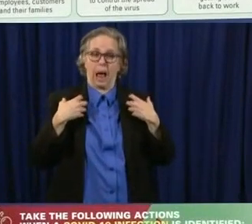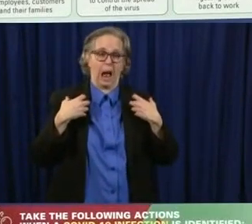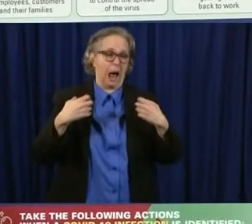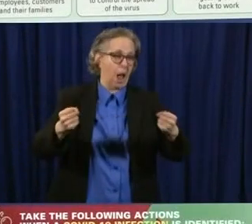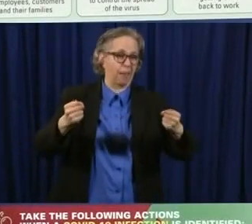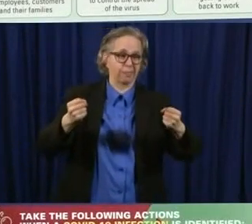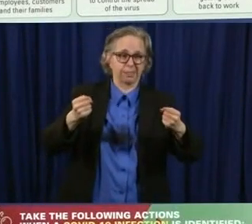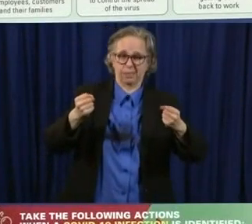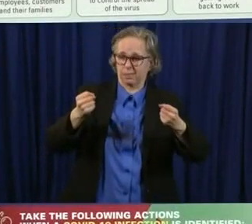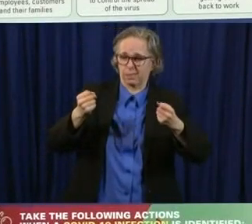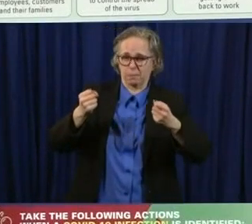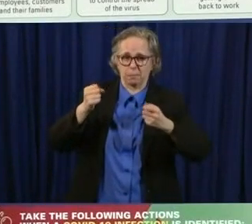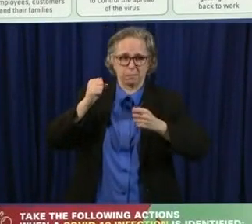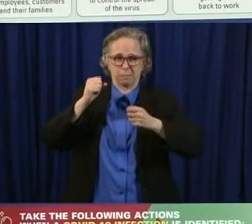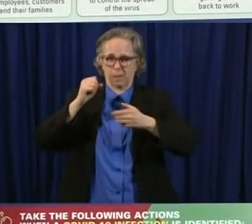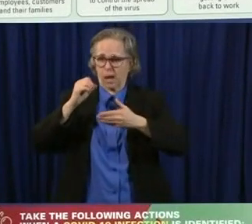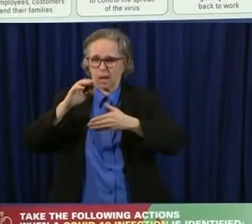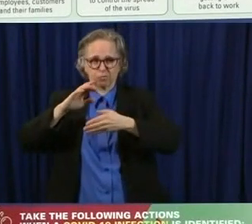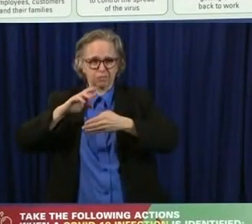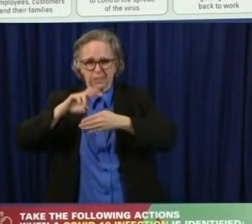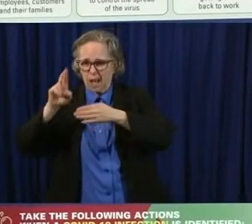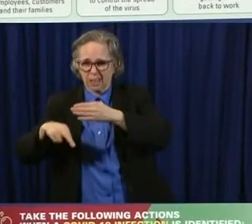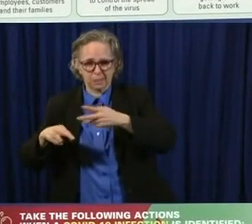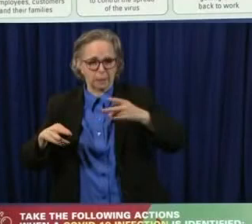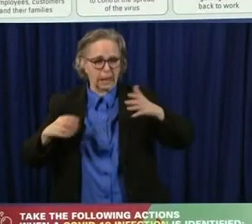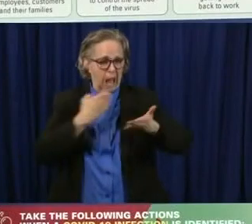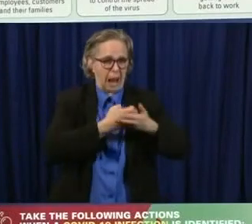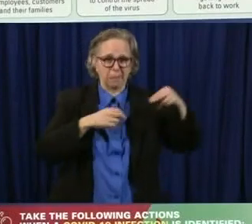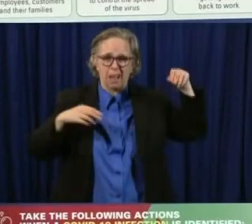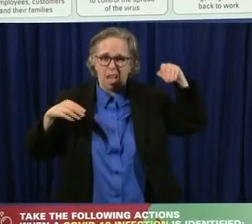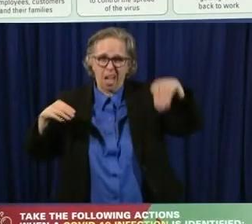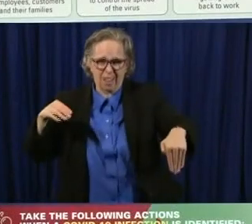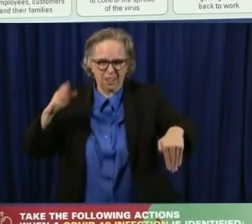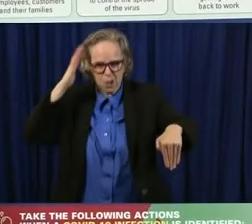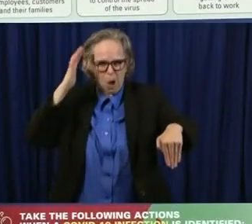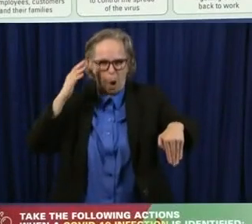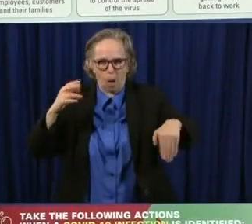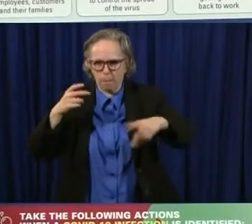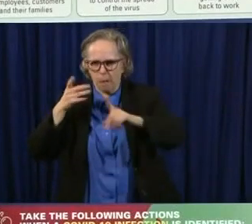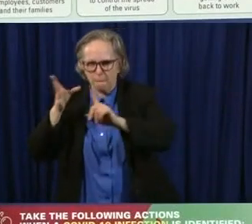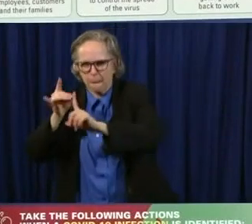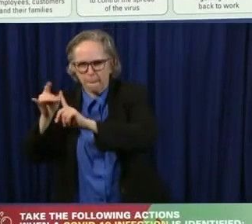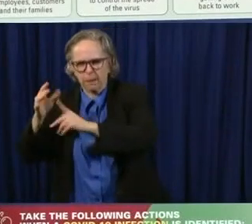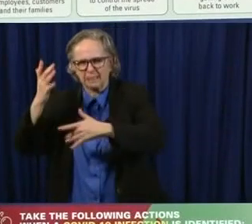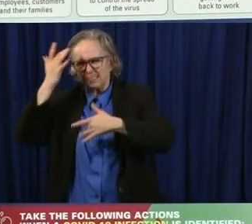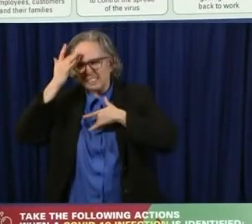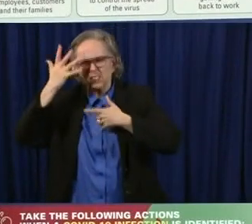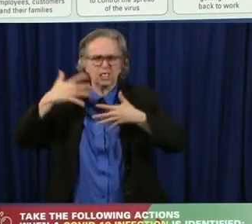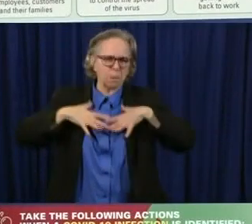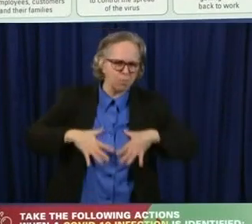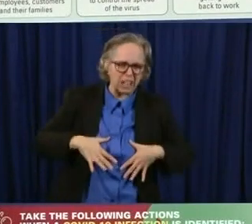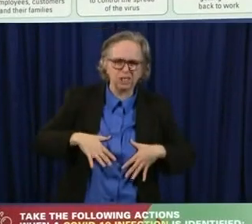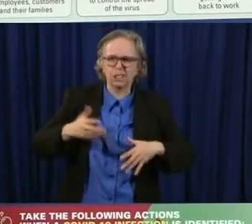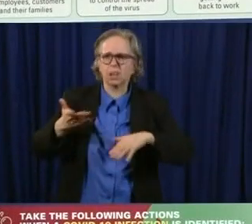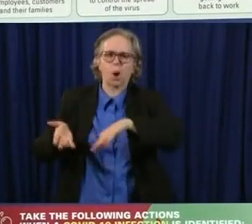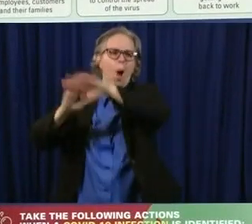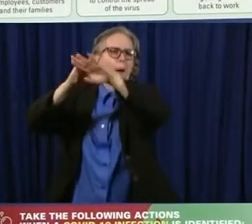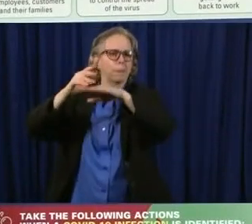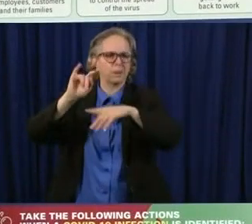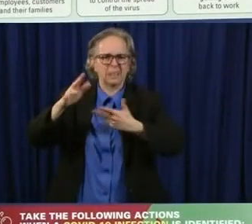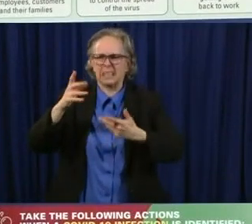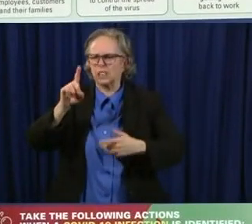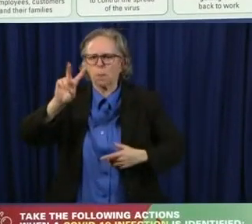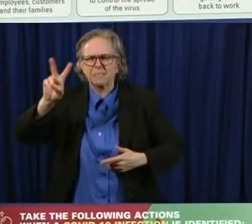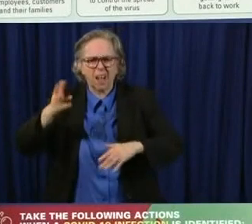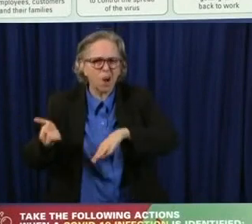and they're not good. Uh, depression goes up, domestic violence goes up. Um, and I could go on, and